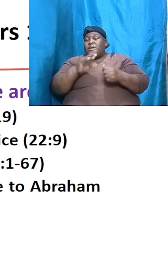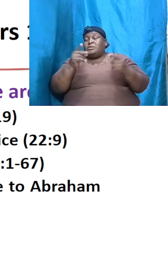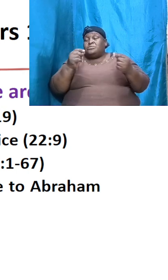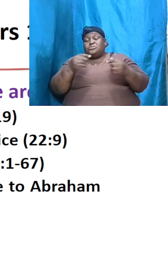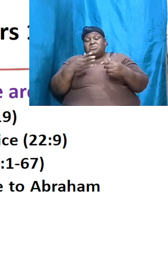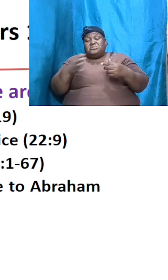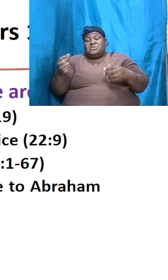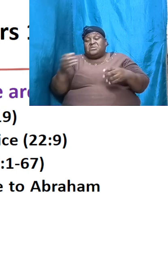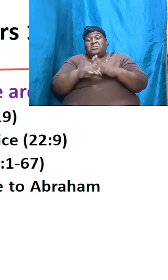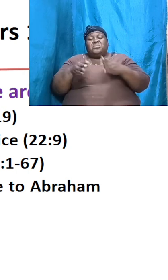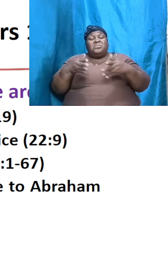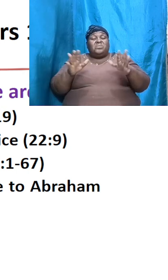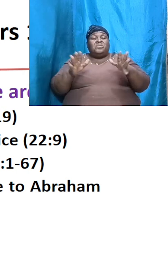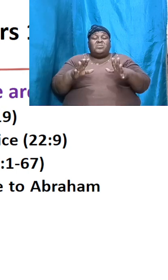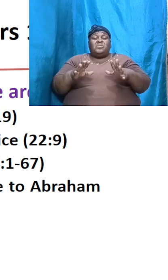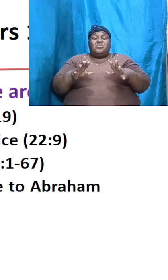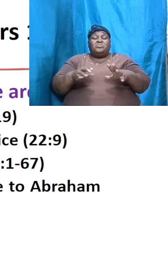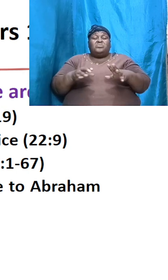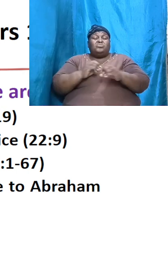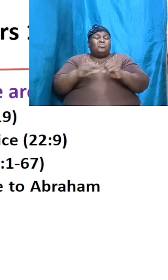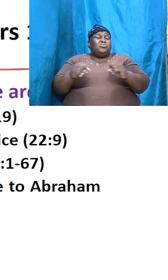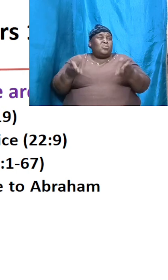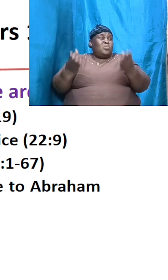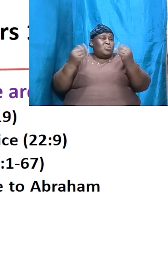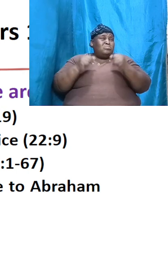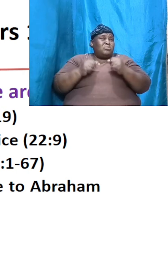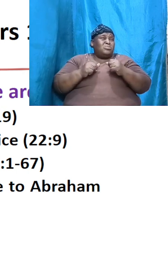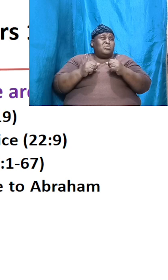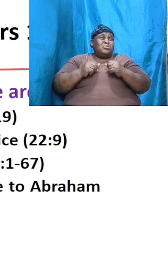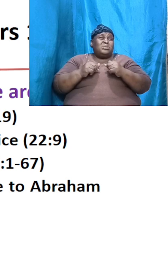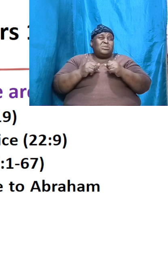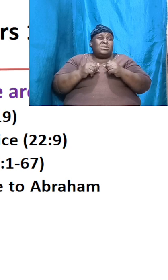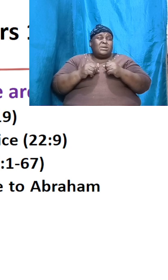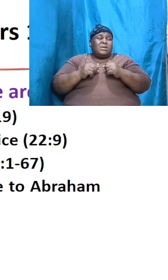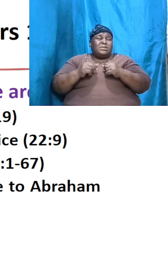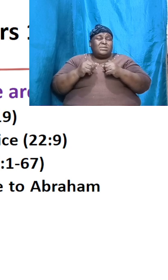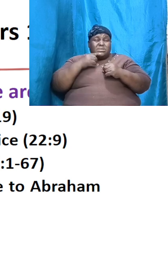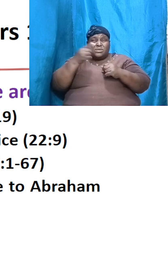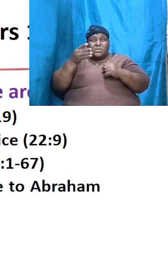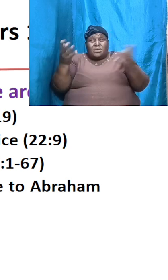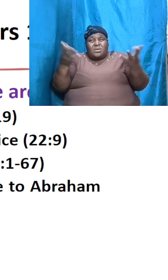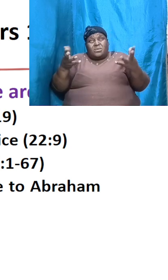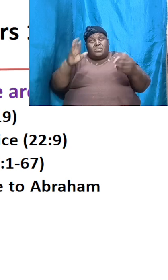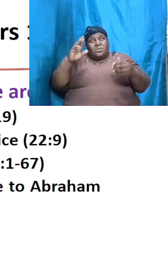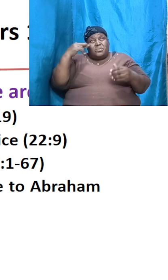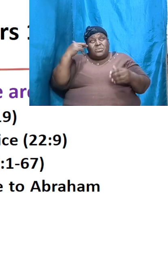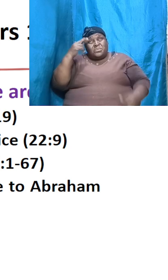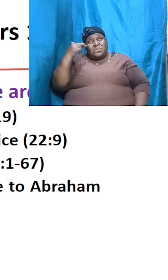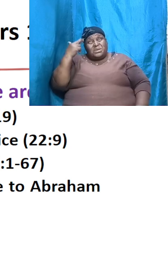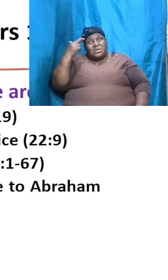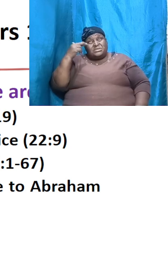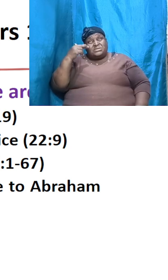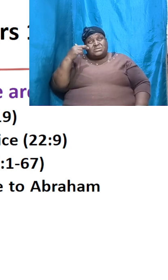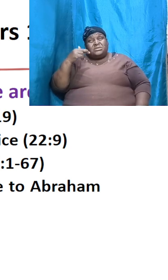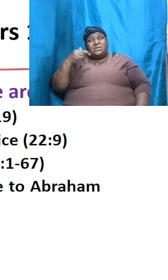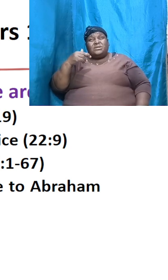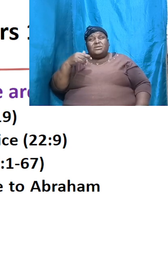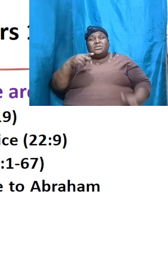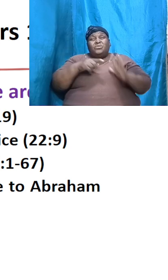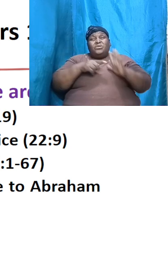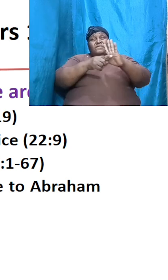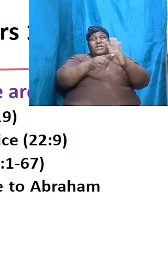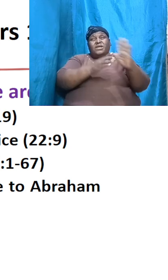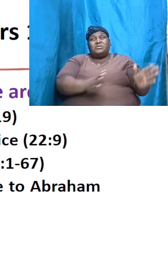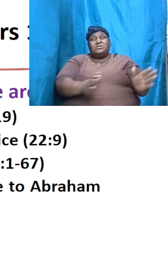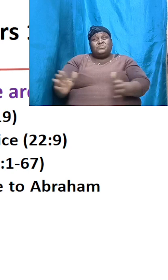he somehow didn't just come out straight whatever his reasons for veiling his promises although he makes it